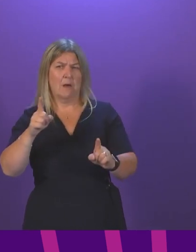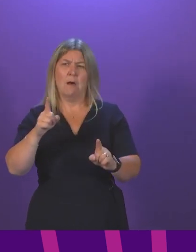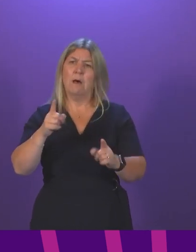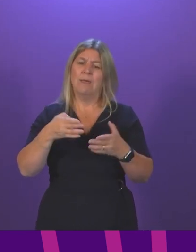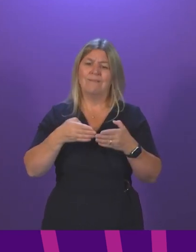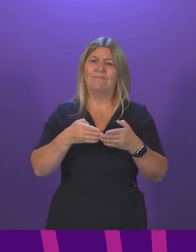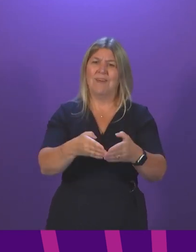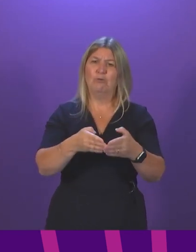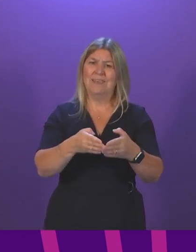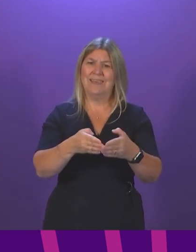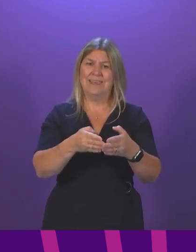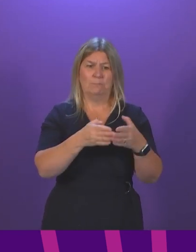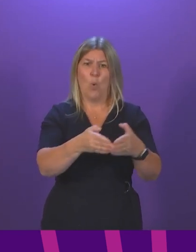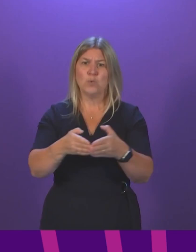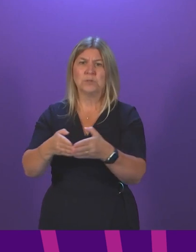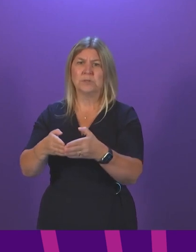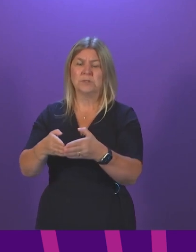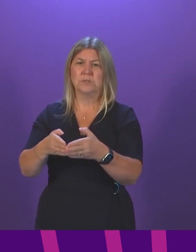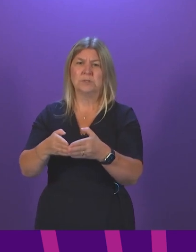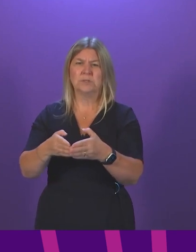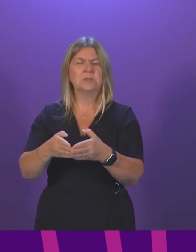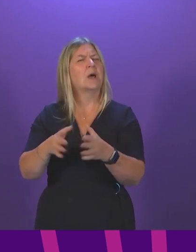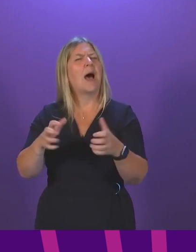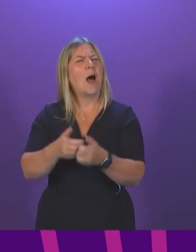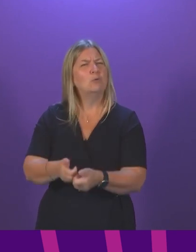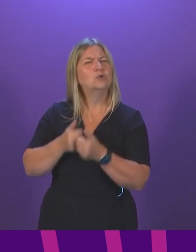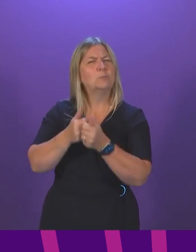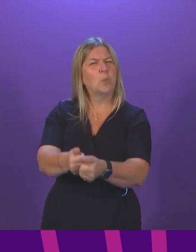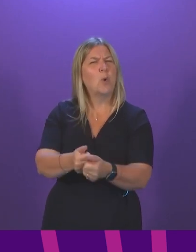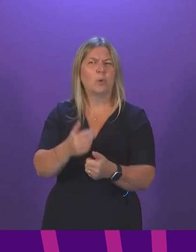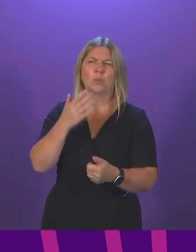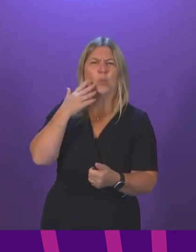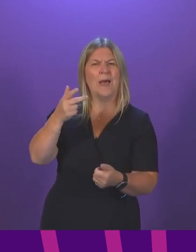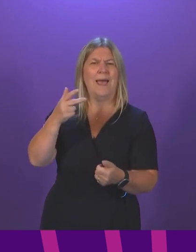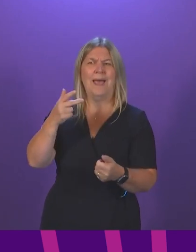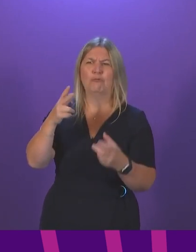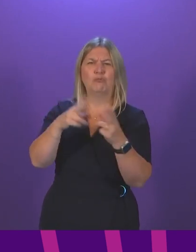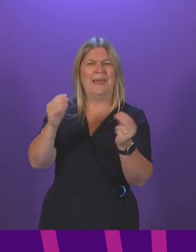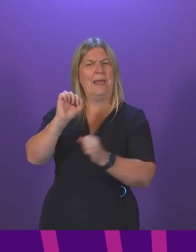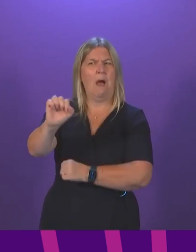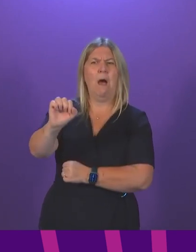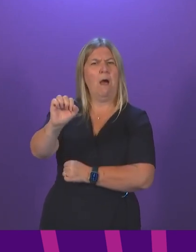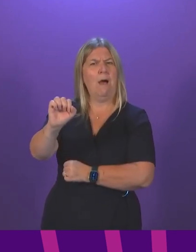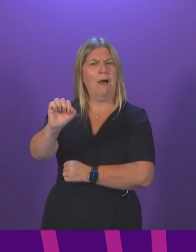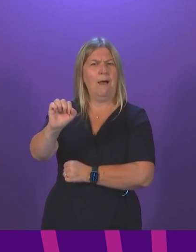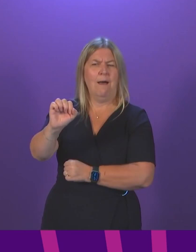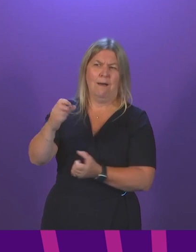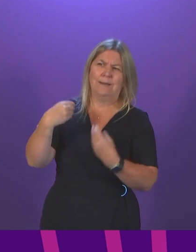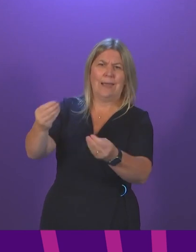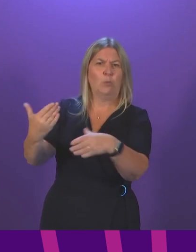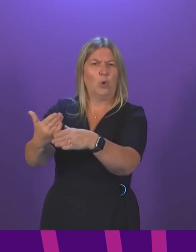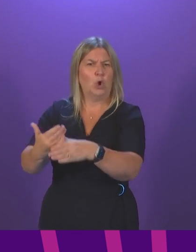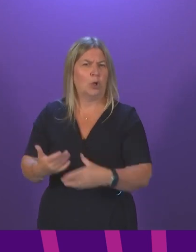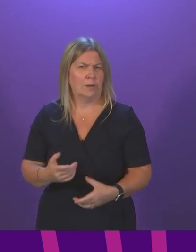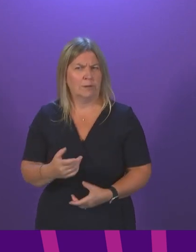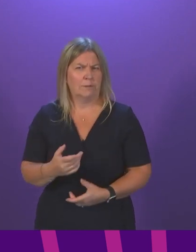in Romania is standing up for Scottish jobs? First Minister. Well, what I would say is that due to